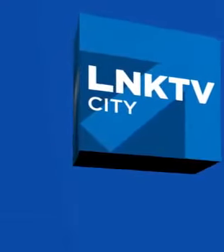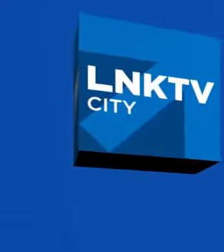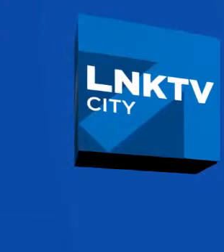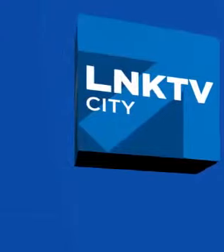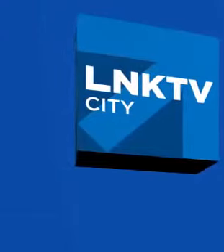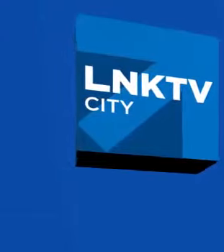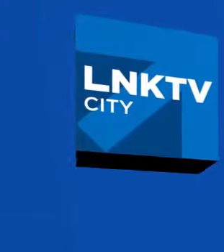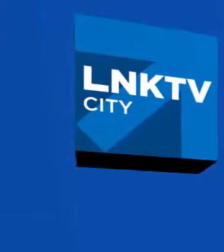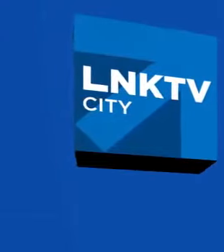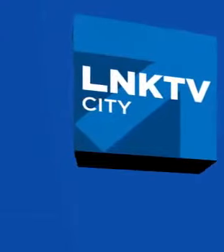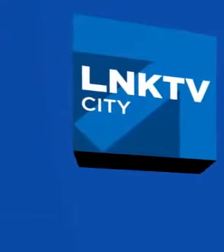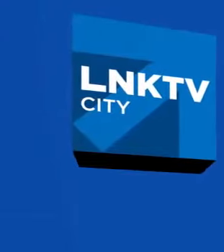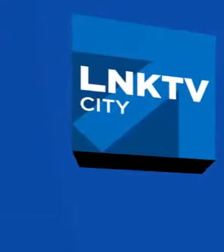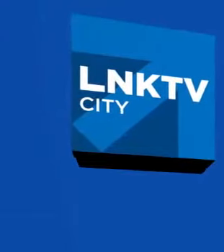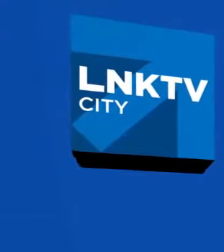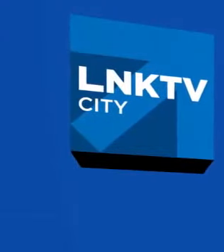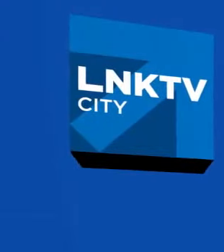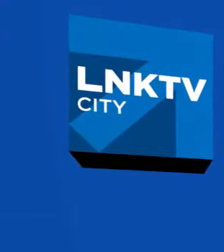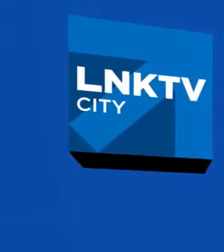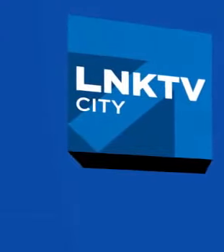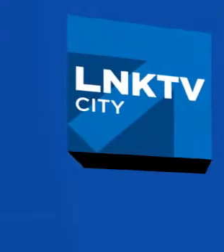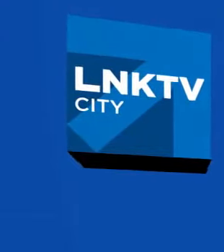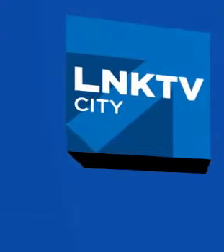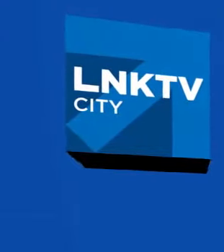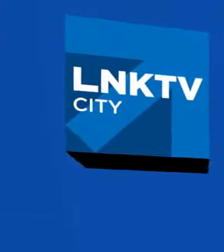Thank you,